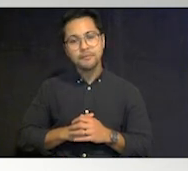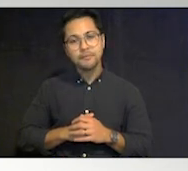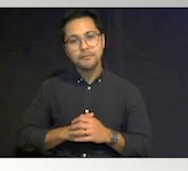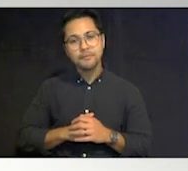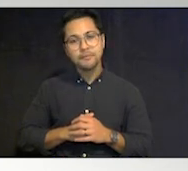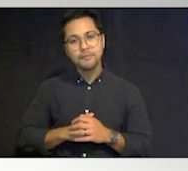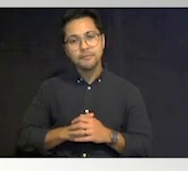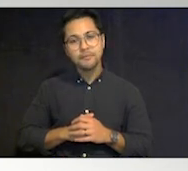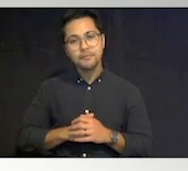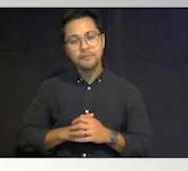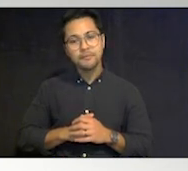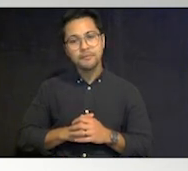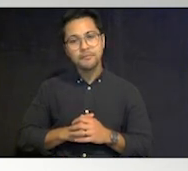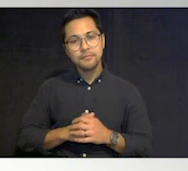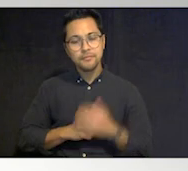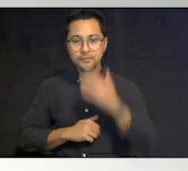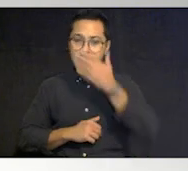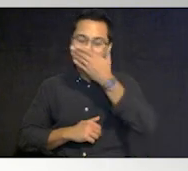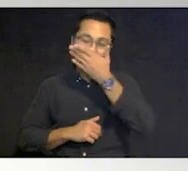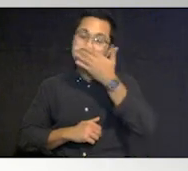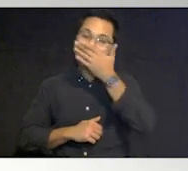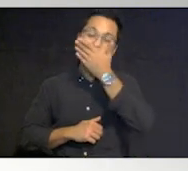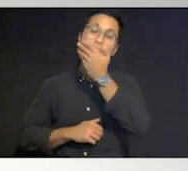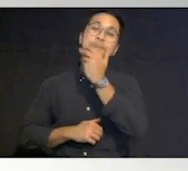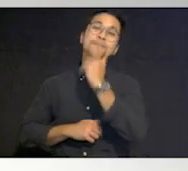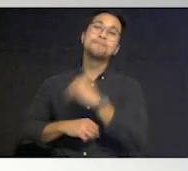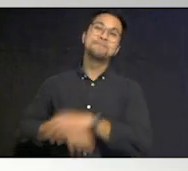we'll play phil donahue i wrote down hi